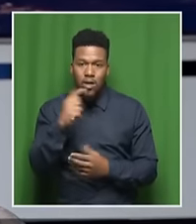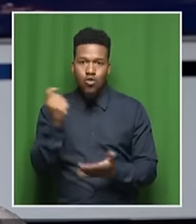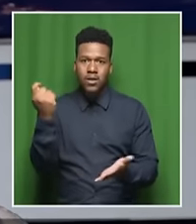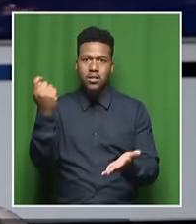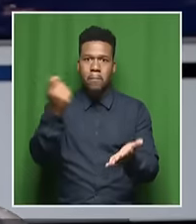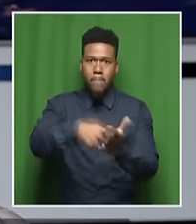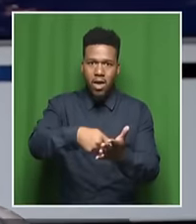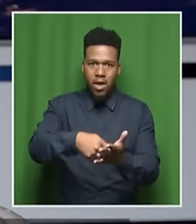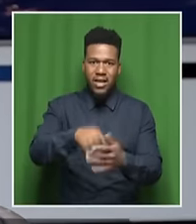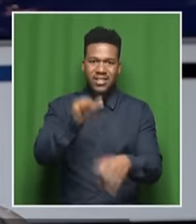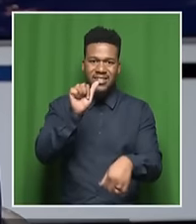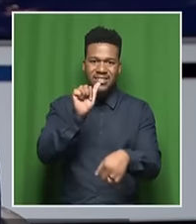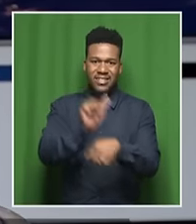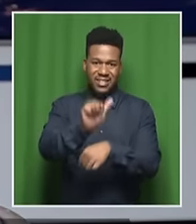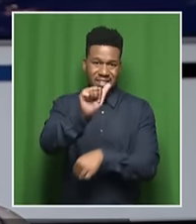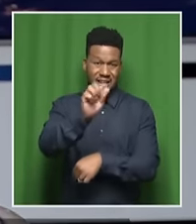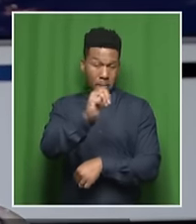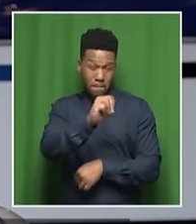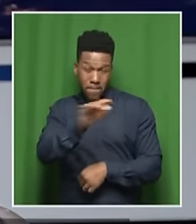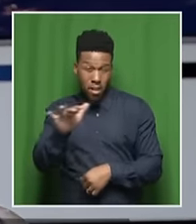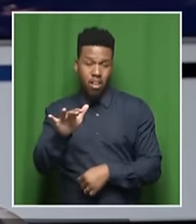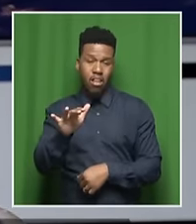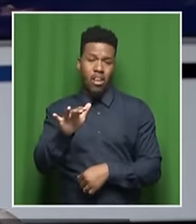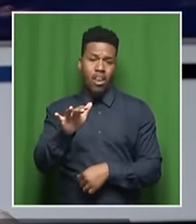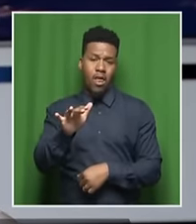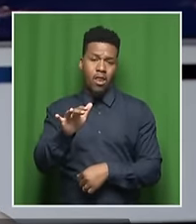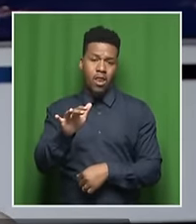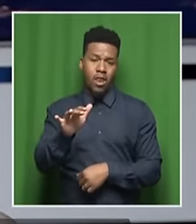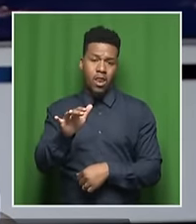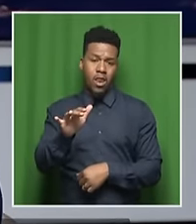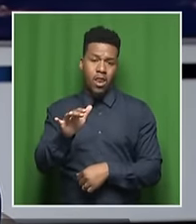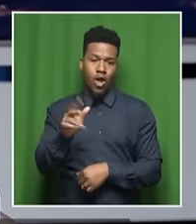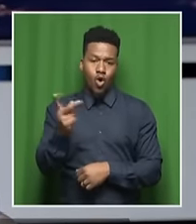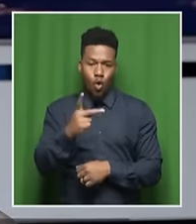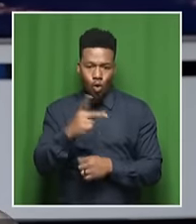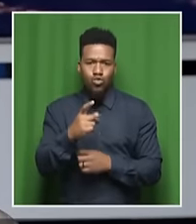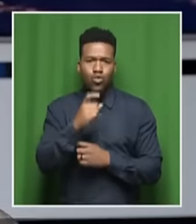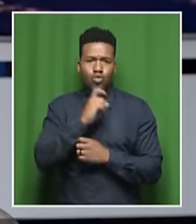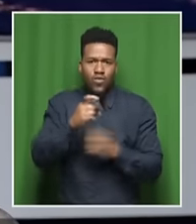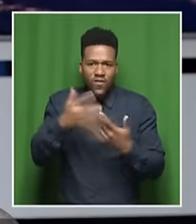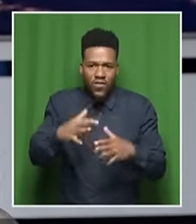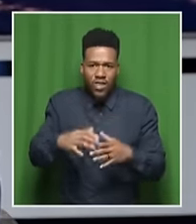for them to consume 10 million and then flush it down the toilet.